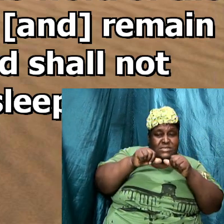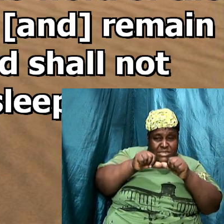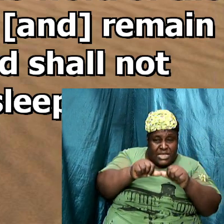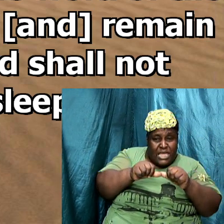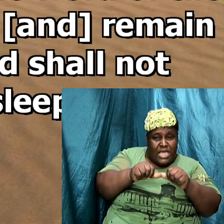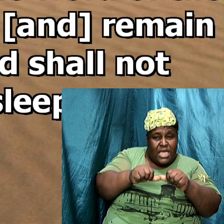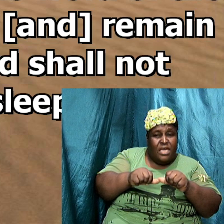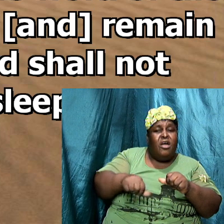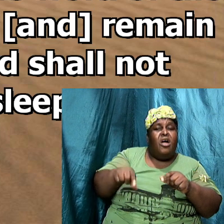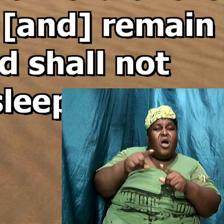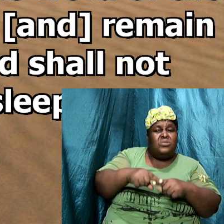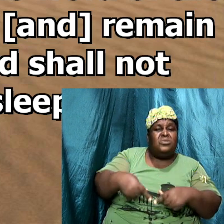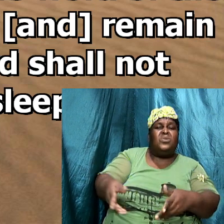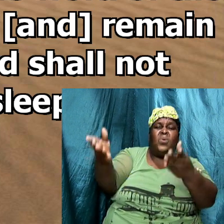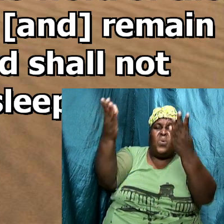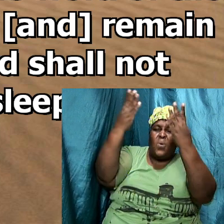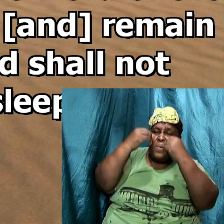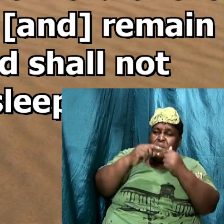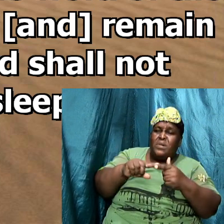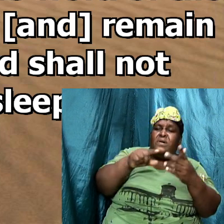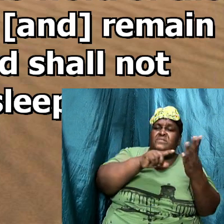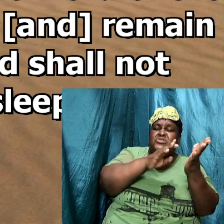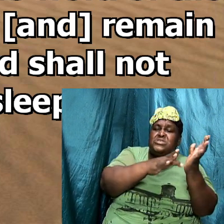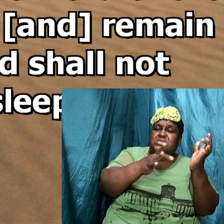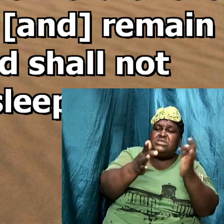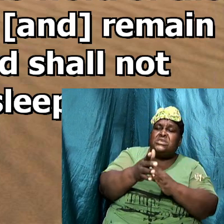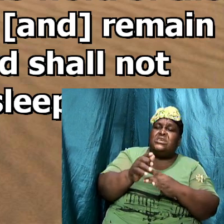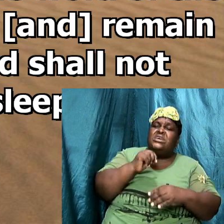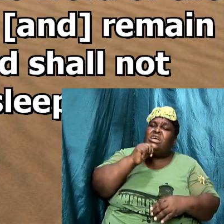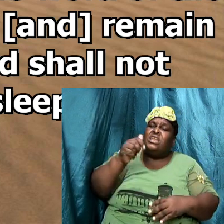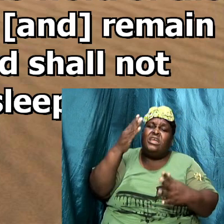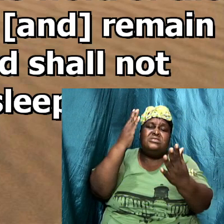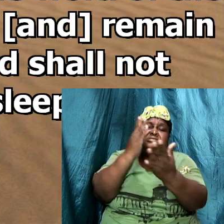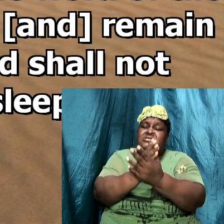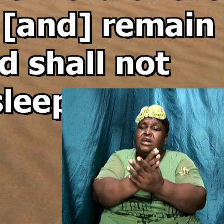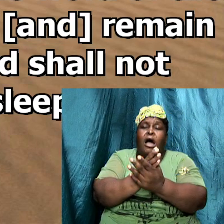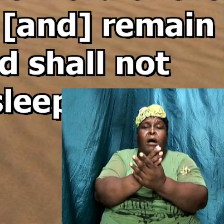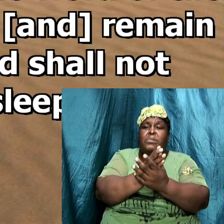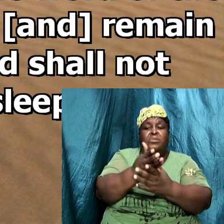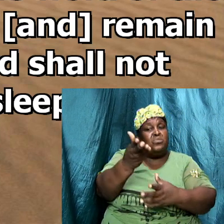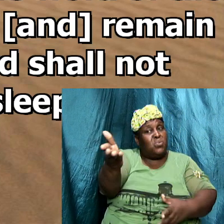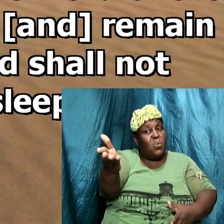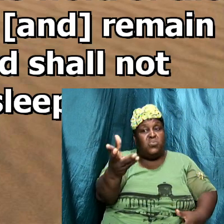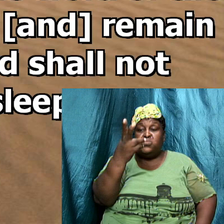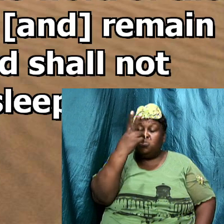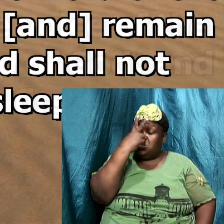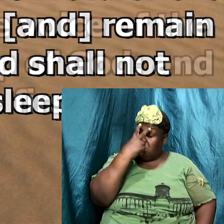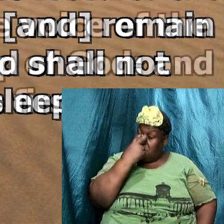and remain unto the coming of the Lord shall not prevent them which are asleep